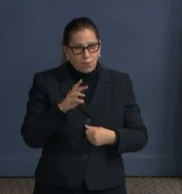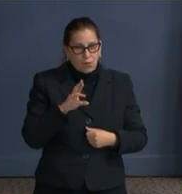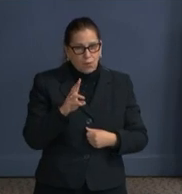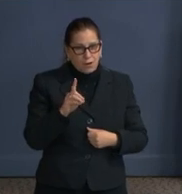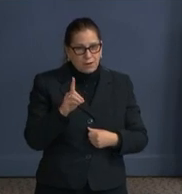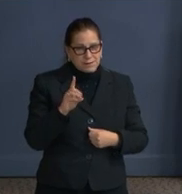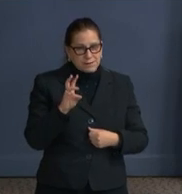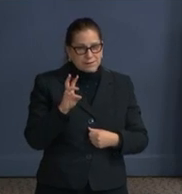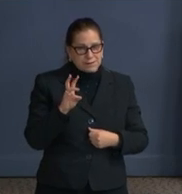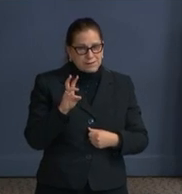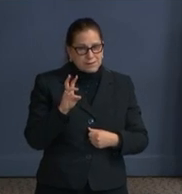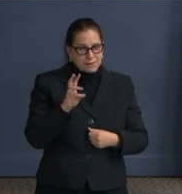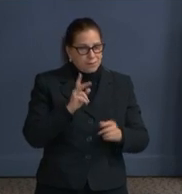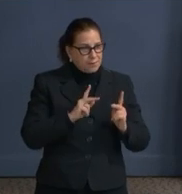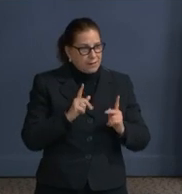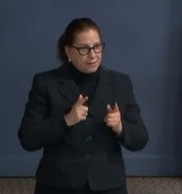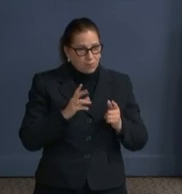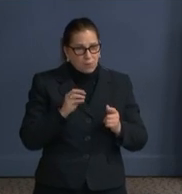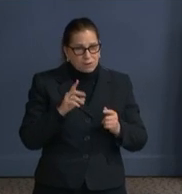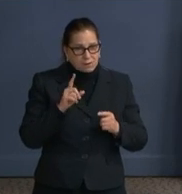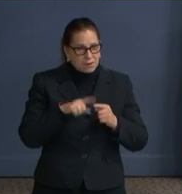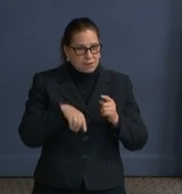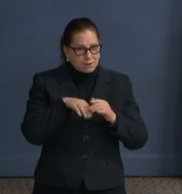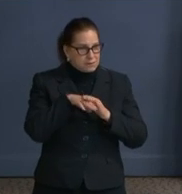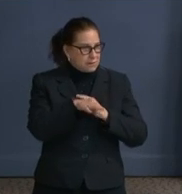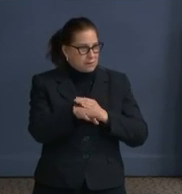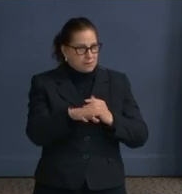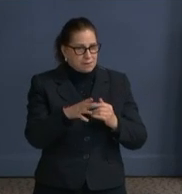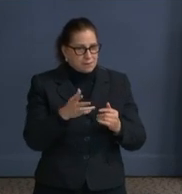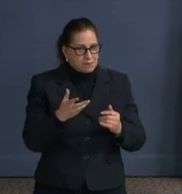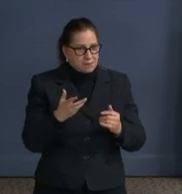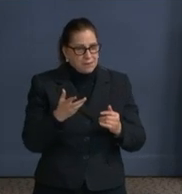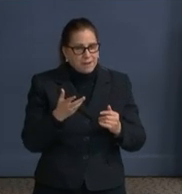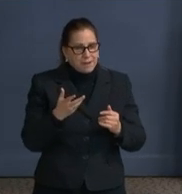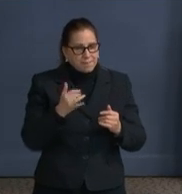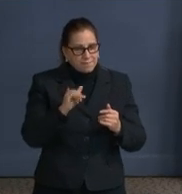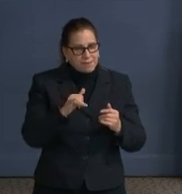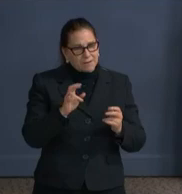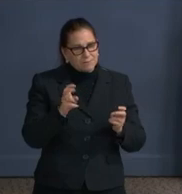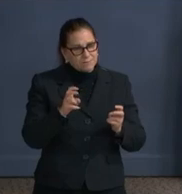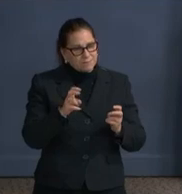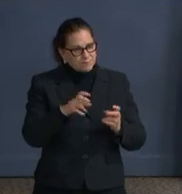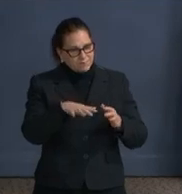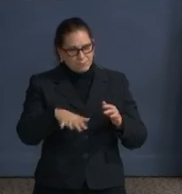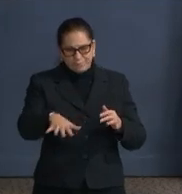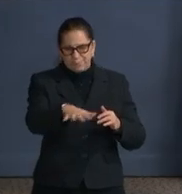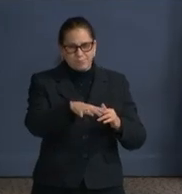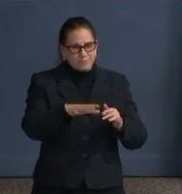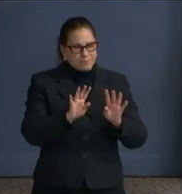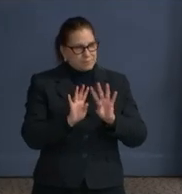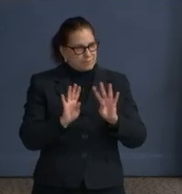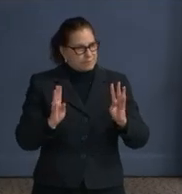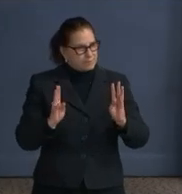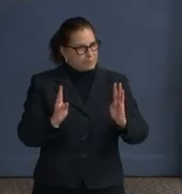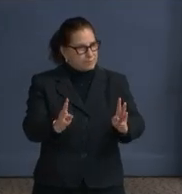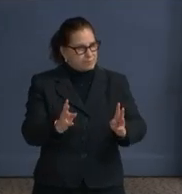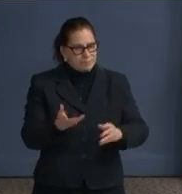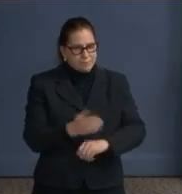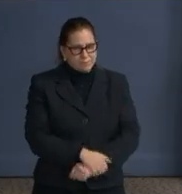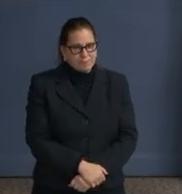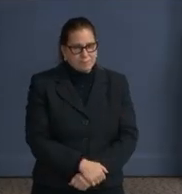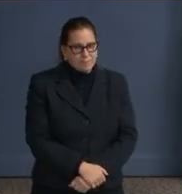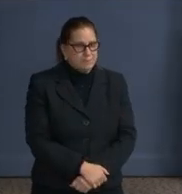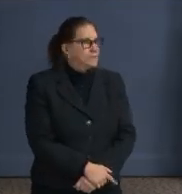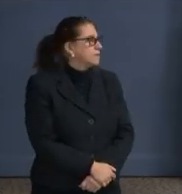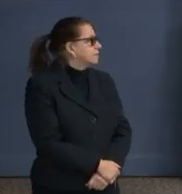city have a position on whether or not the congressional ground should be fenced off that view, Mayor? And let